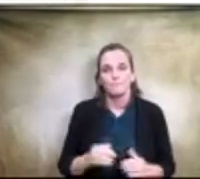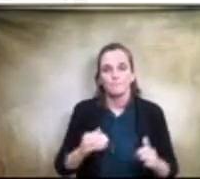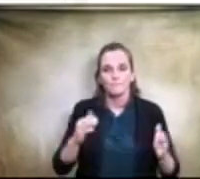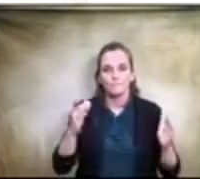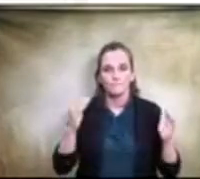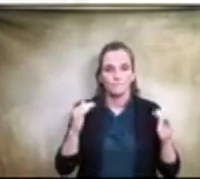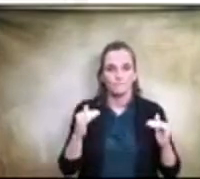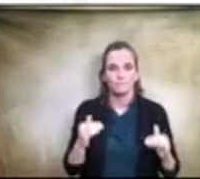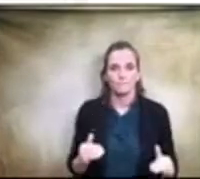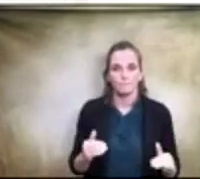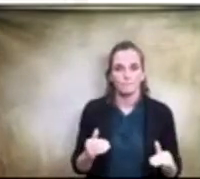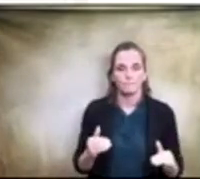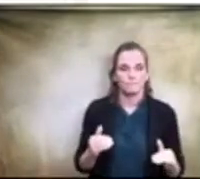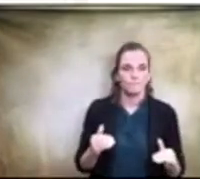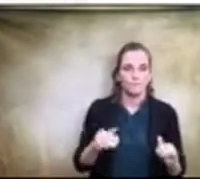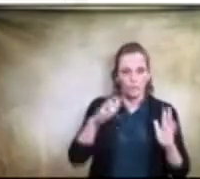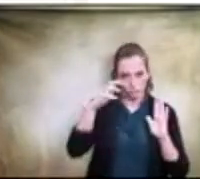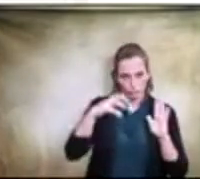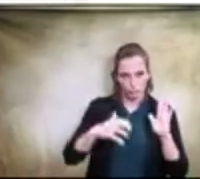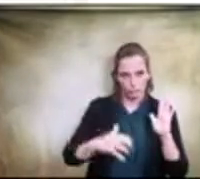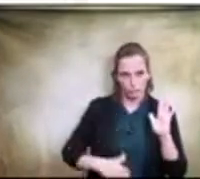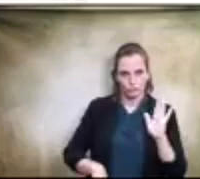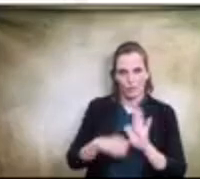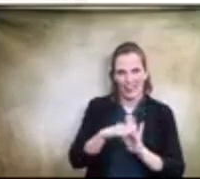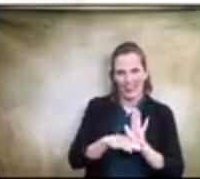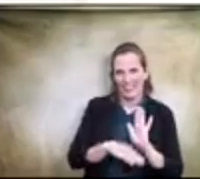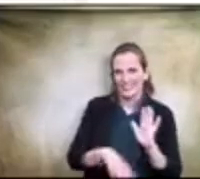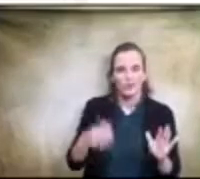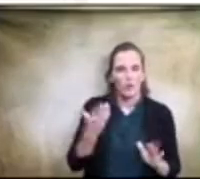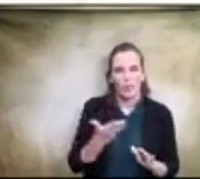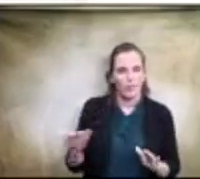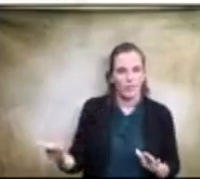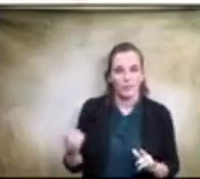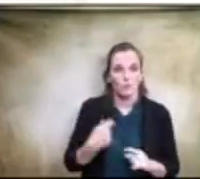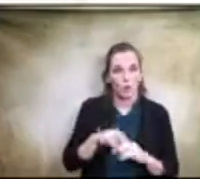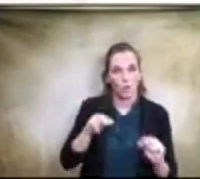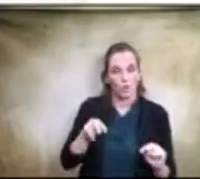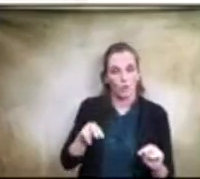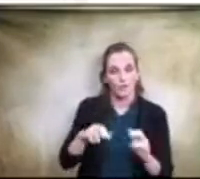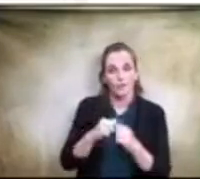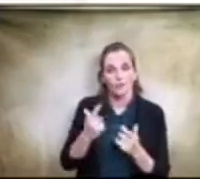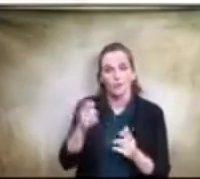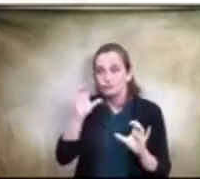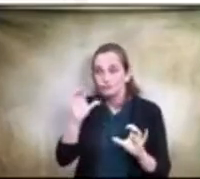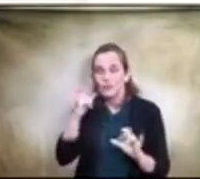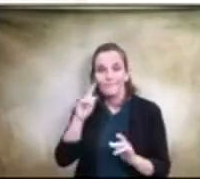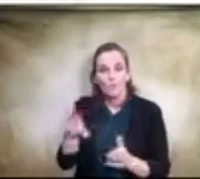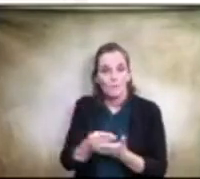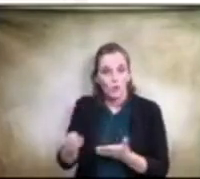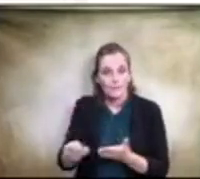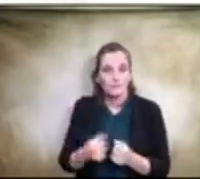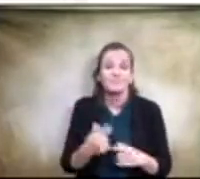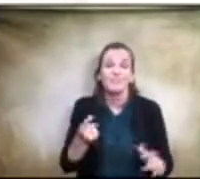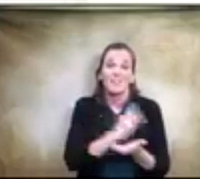the majority of the rest of the list here are items that we're looking to approve for purchase. So the kitchen equipment is